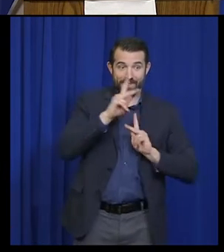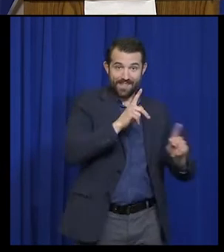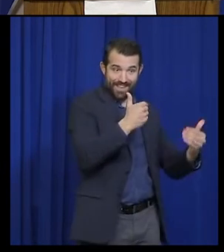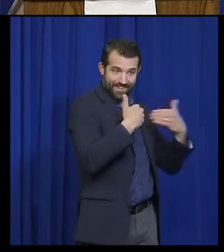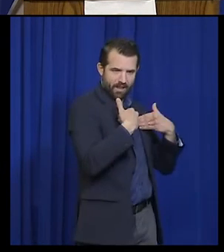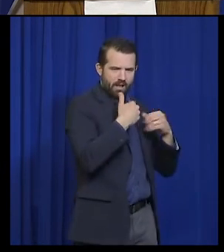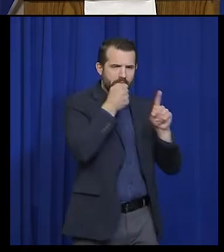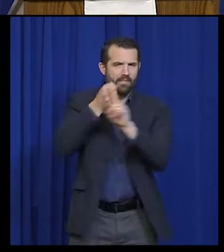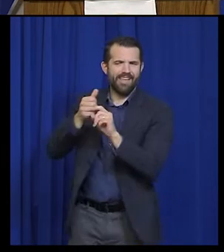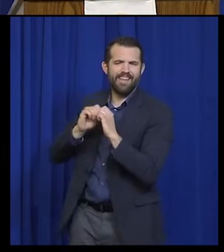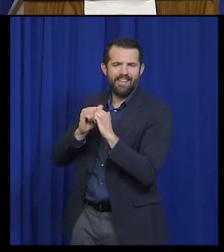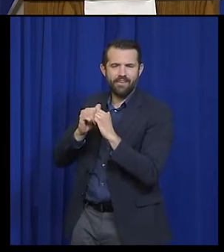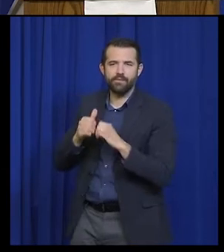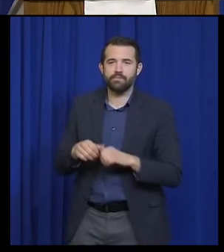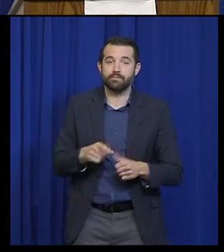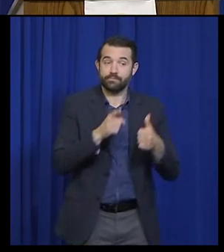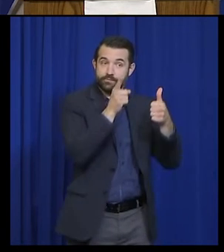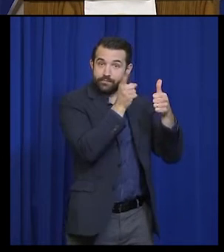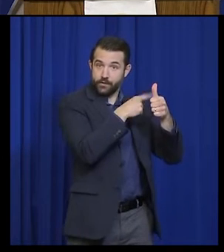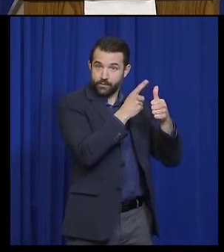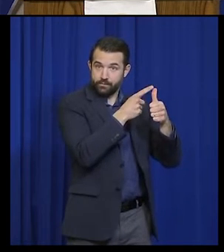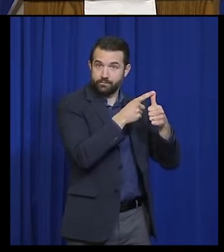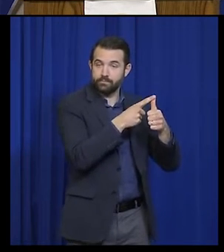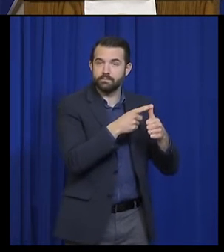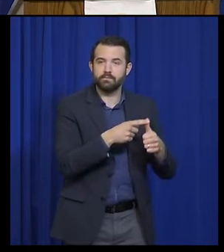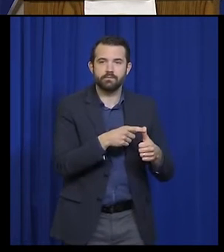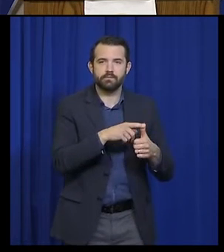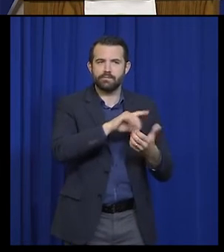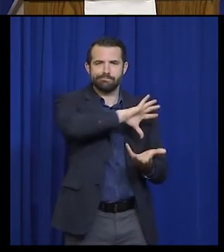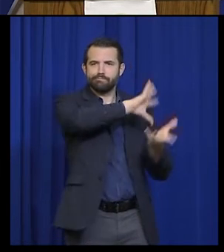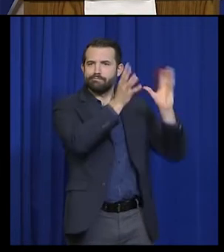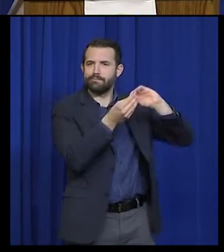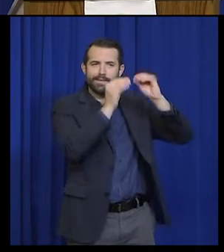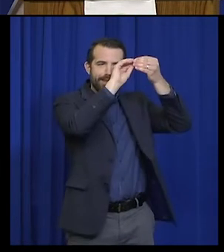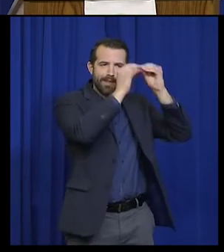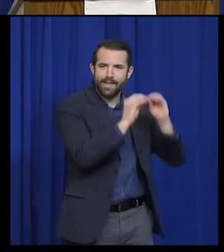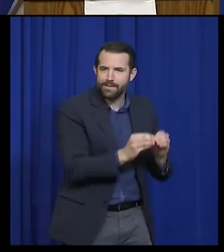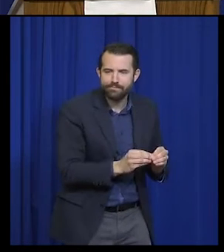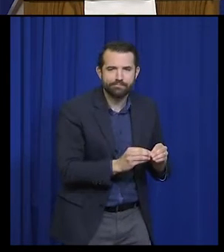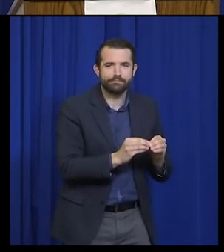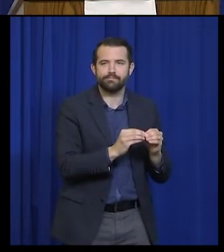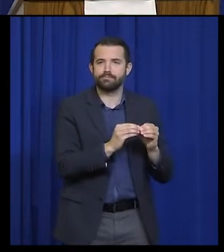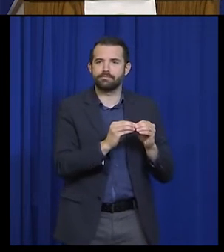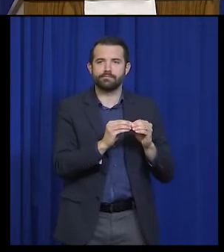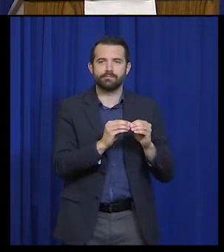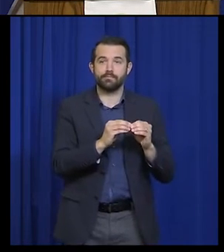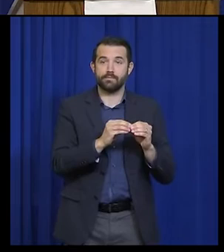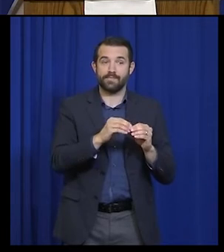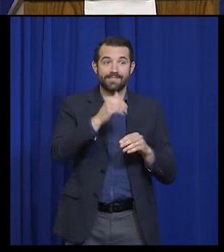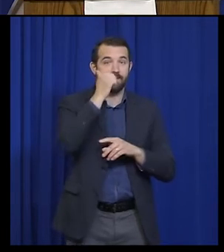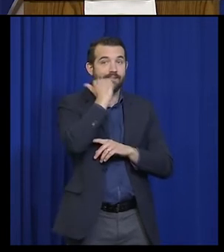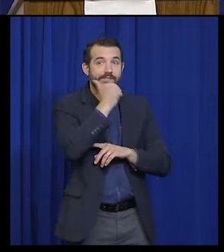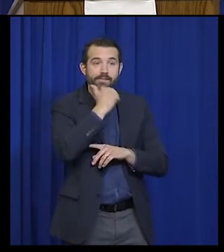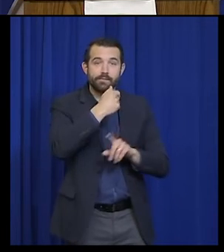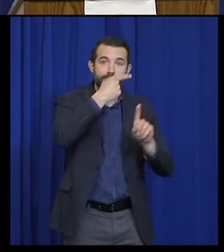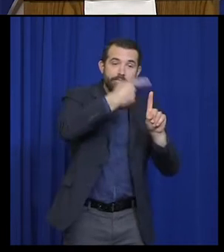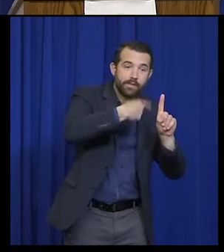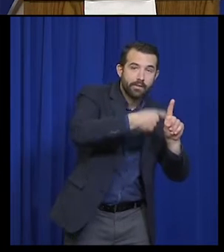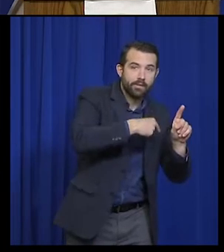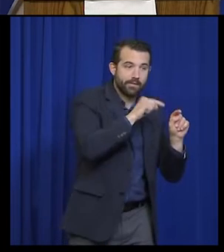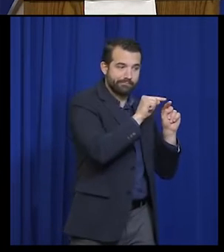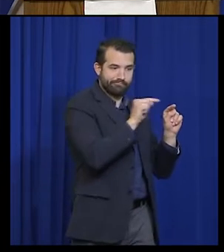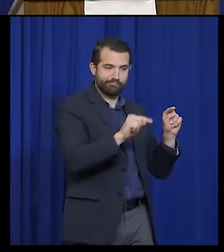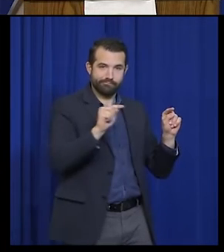first lens just takes a look at the overall number of cases, and how that's changed on a day-to-day, week-to-week